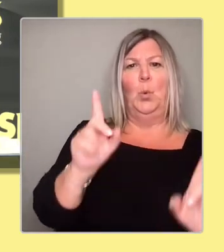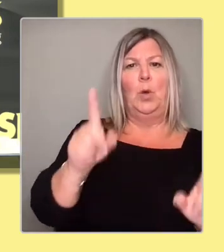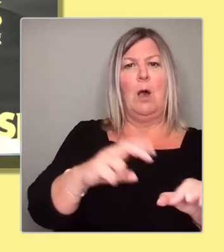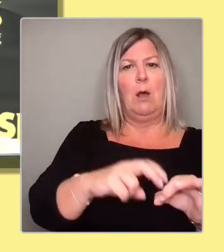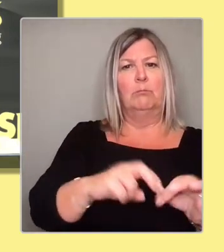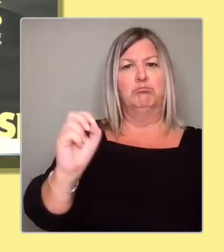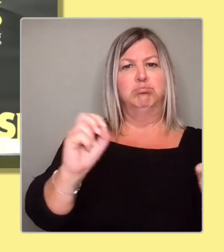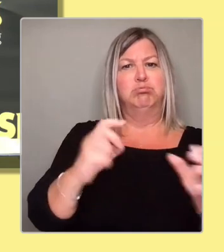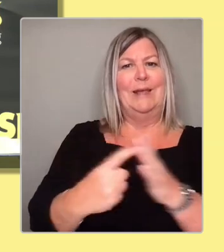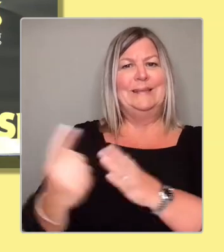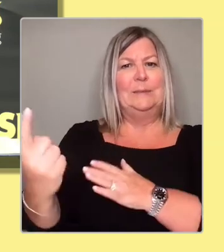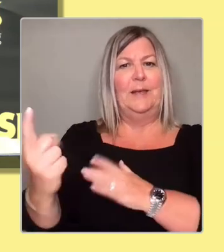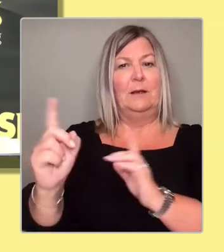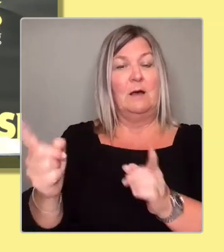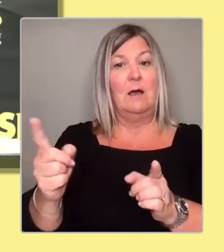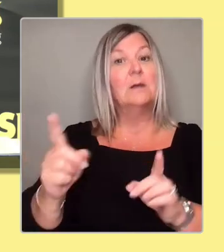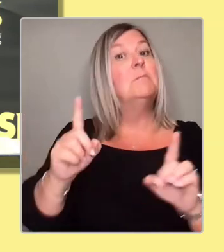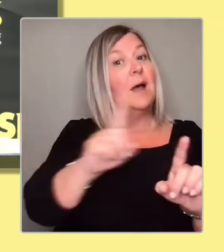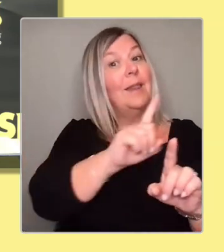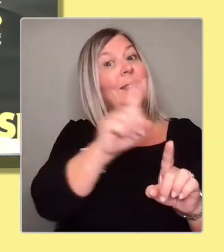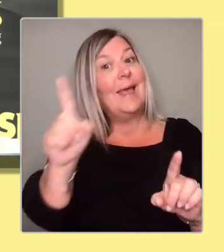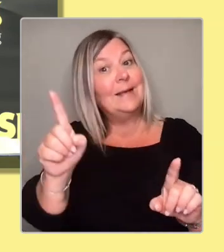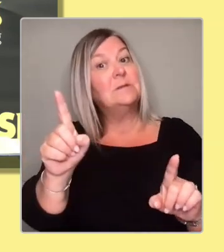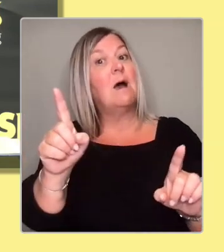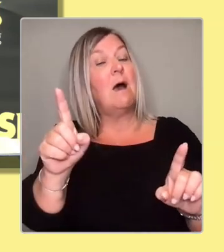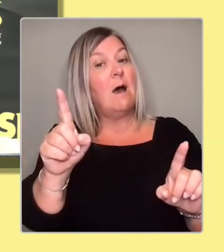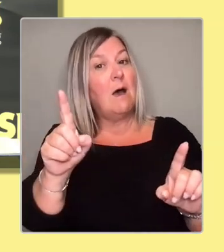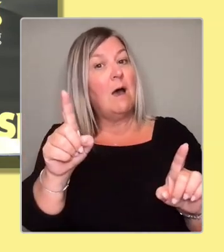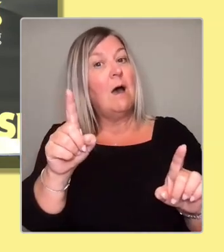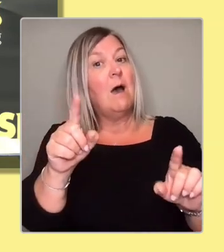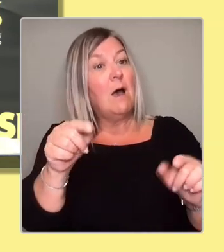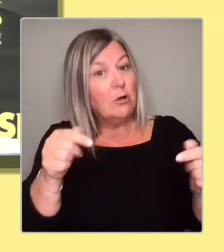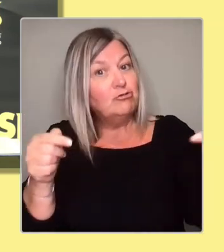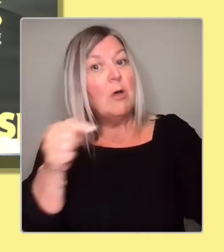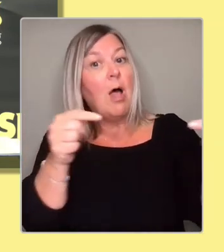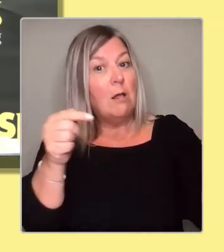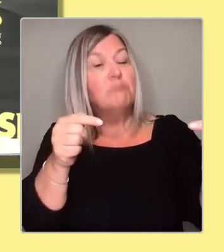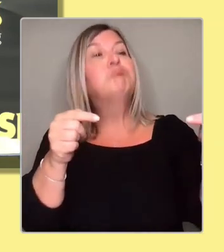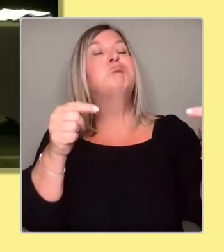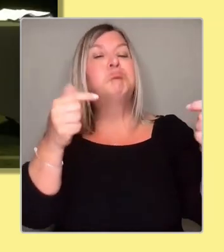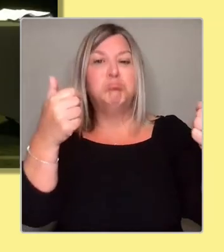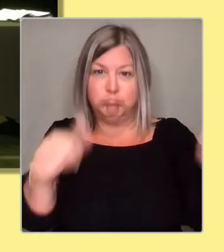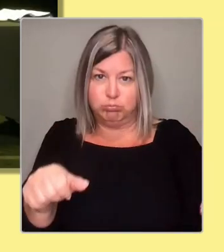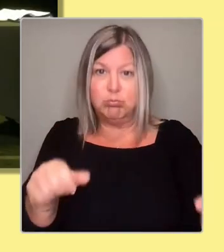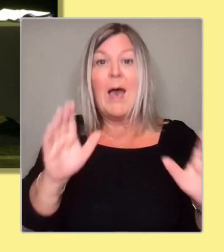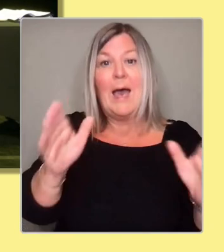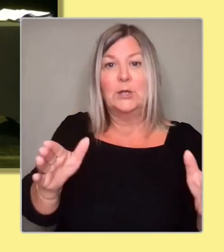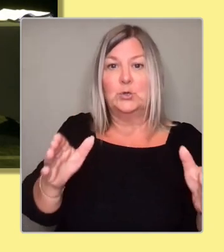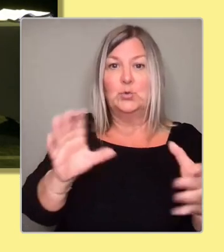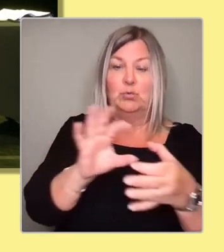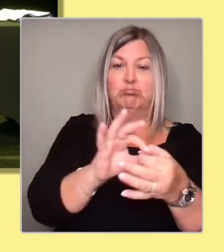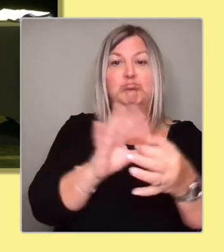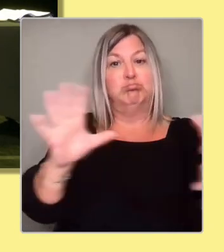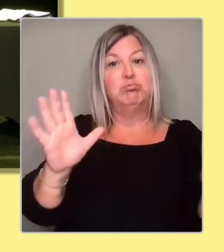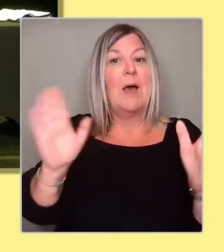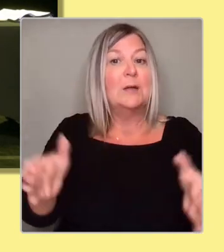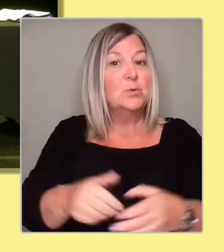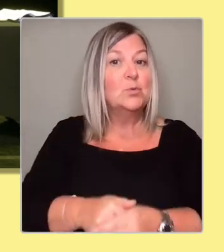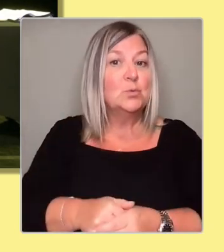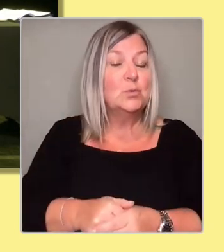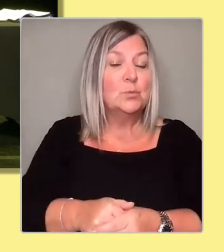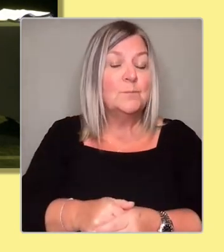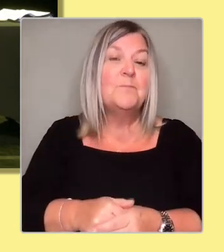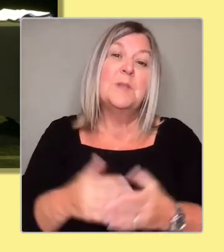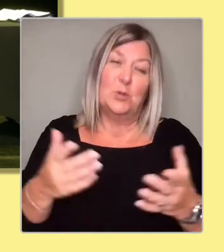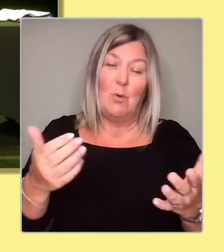precedent there. The precedent exists, and I believe we will prevail. Thank you. very much. Okay,